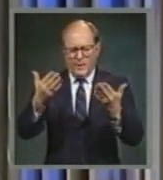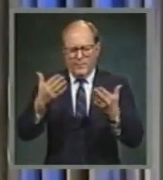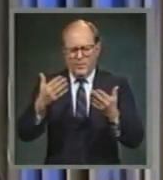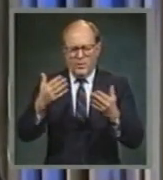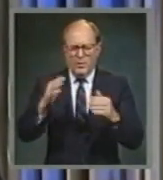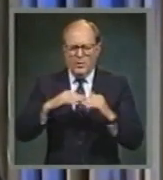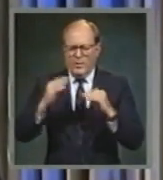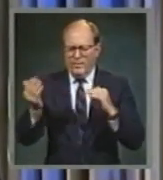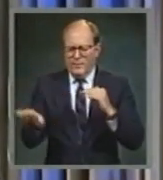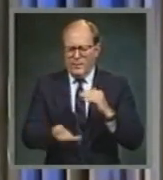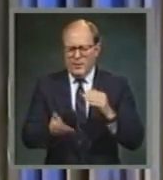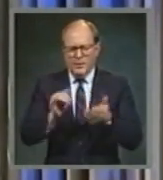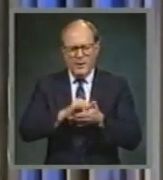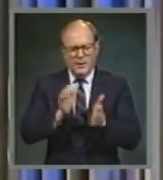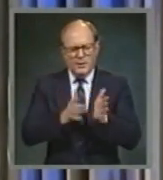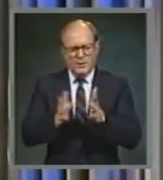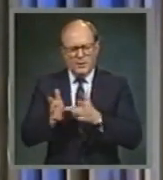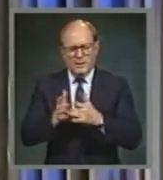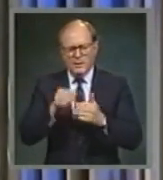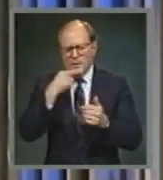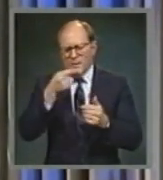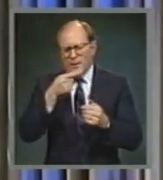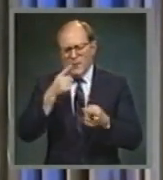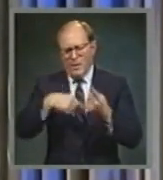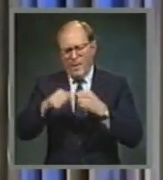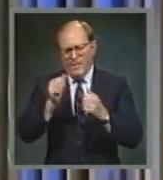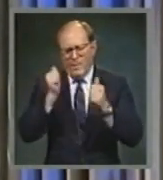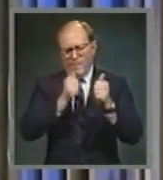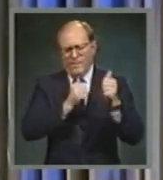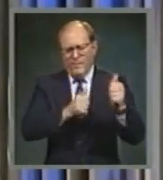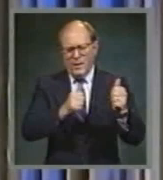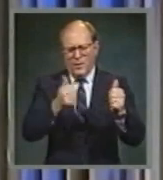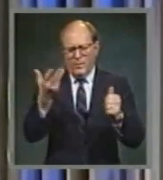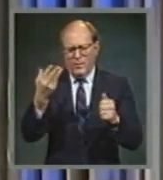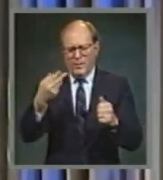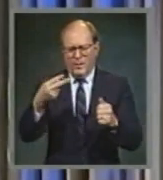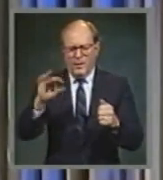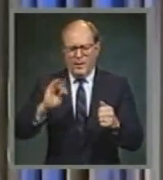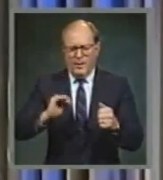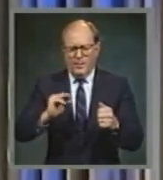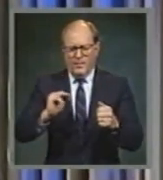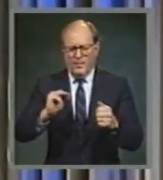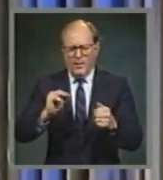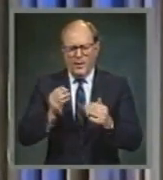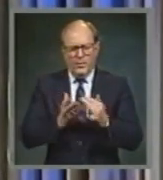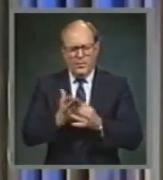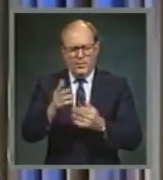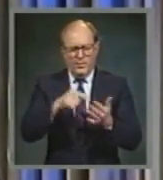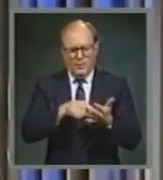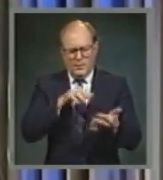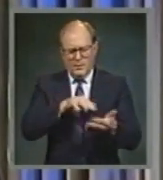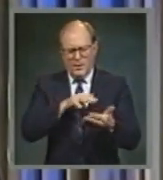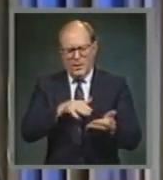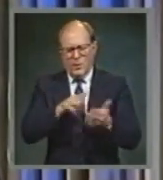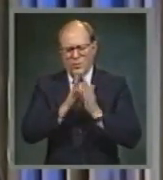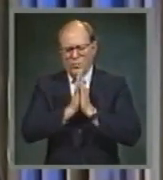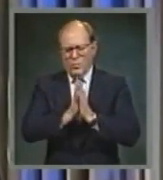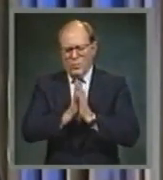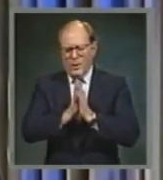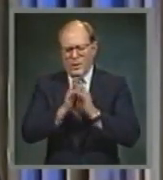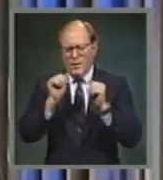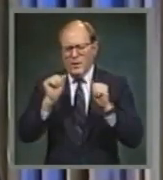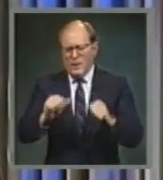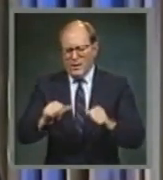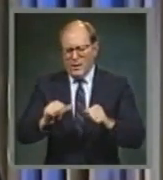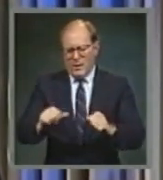for the invitation that Jesus gave us to come and follow Him, be His disciples. And we pray that through the study of Your Word, that we be